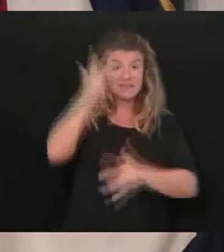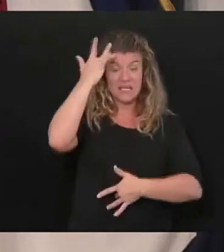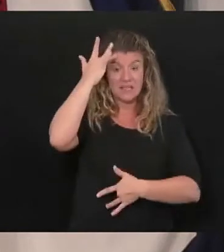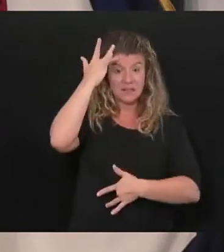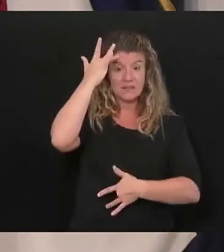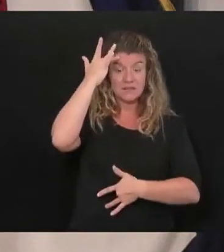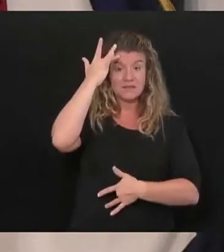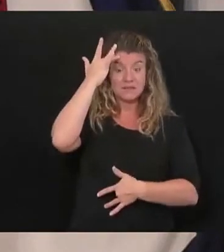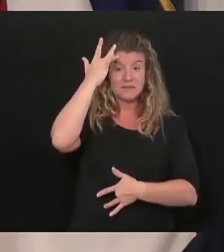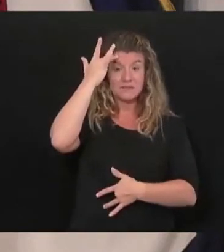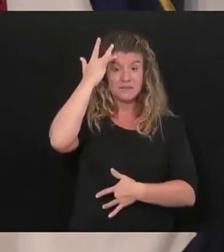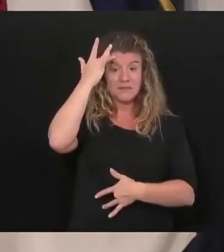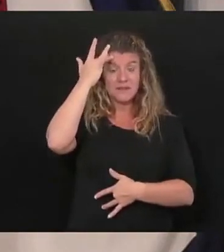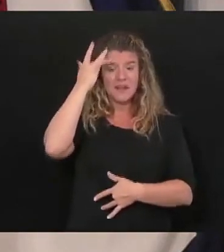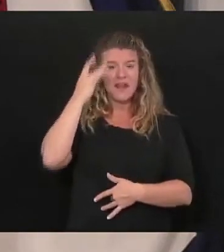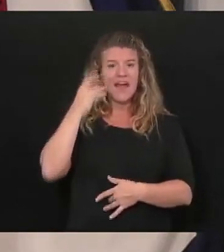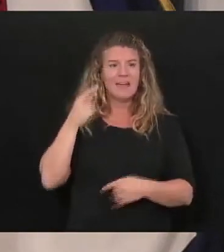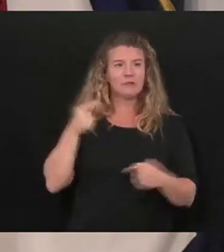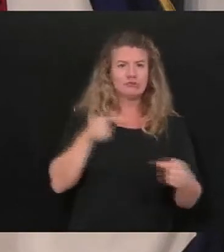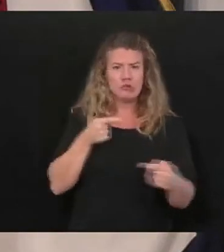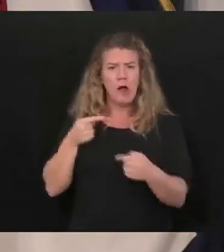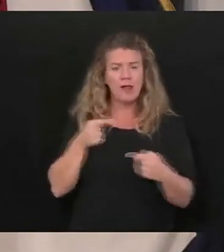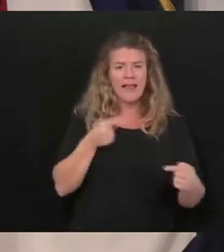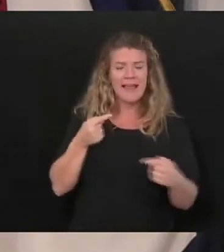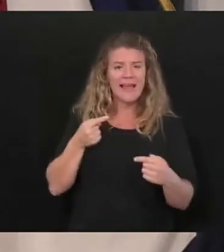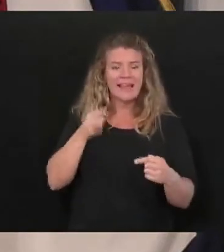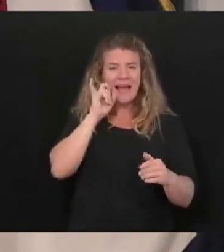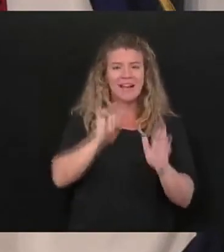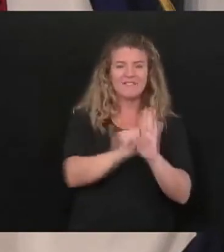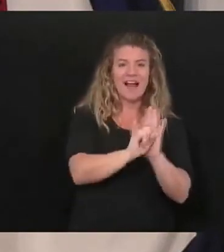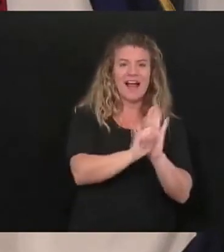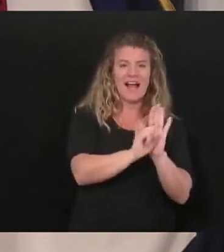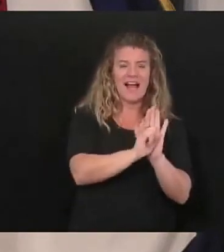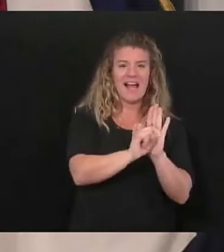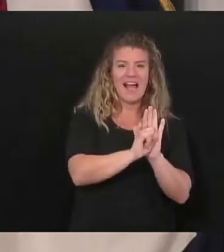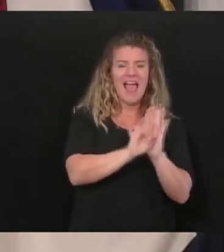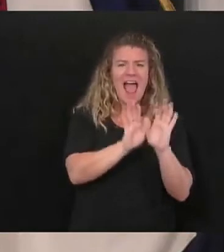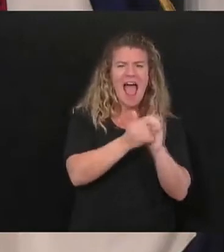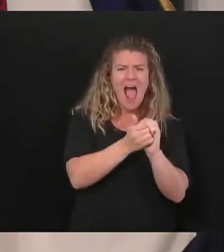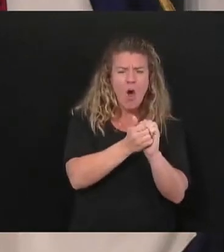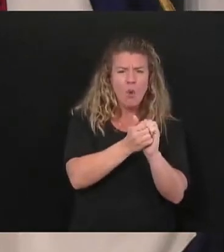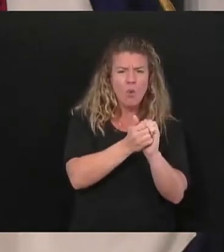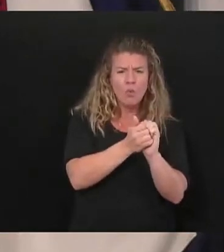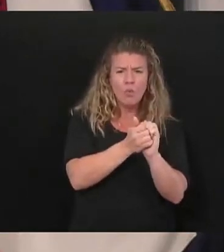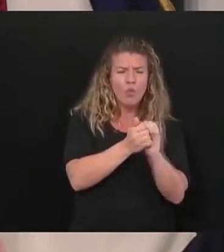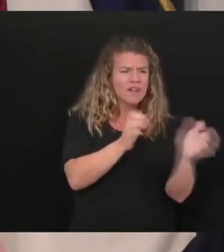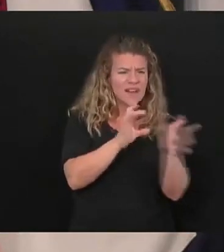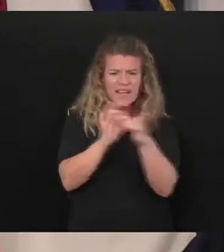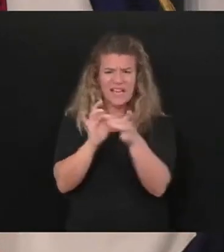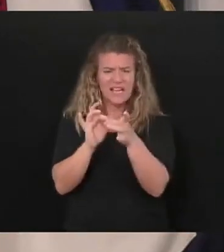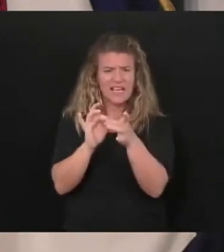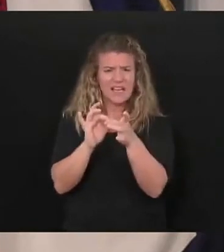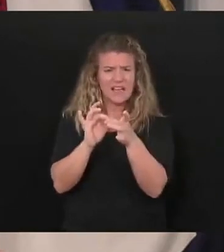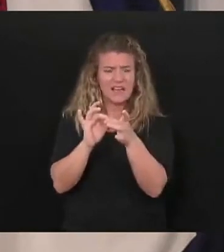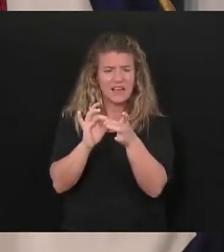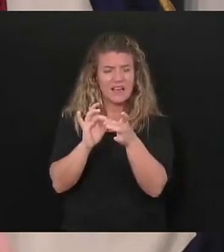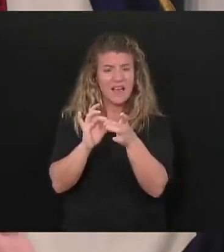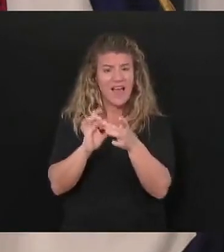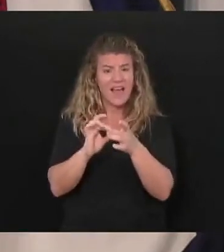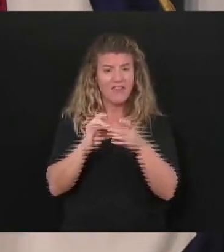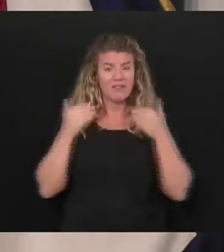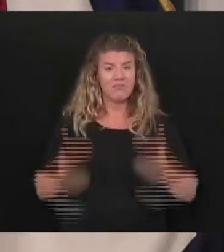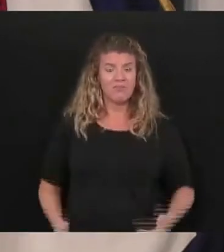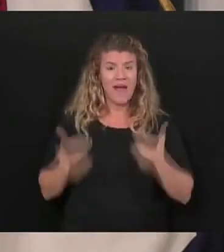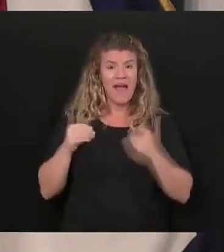And they're struggling trying to identify the link of you know a perfectly healthy